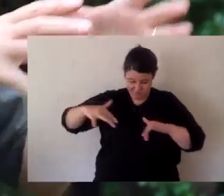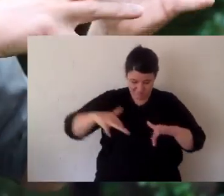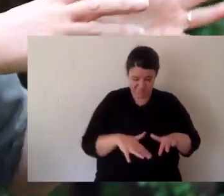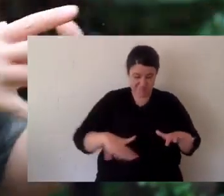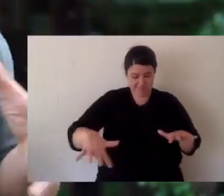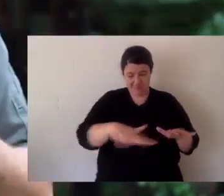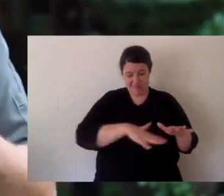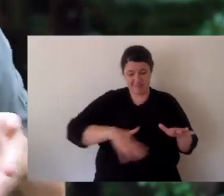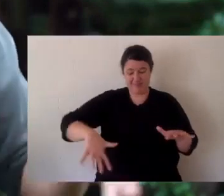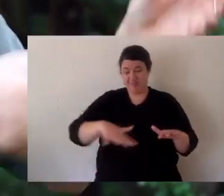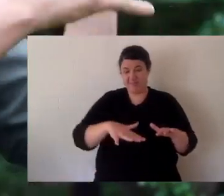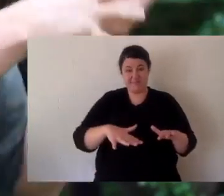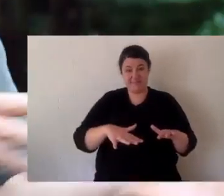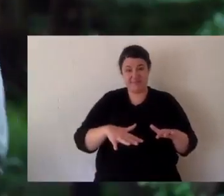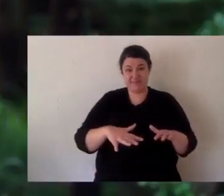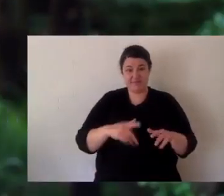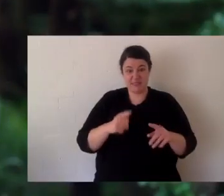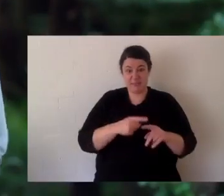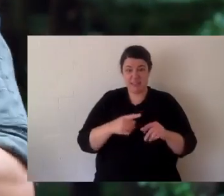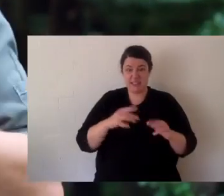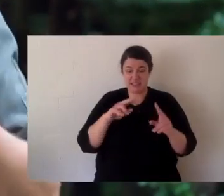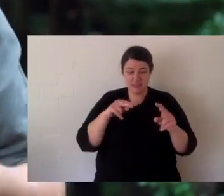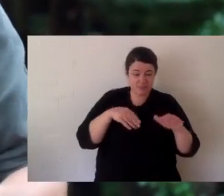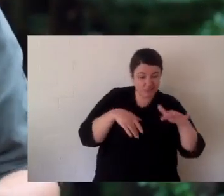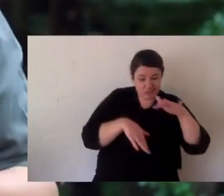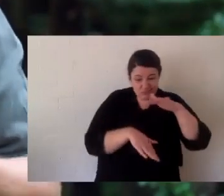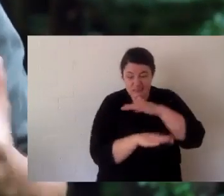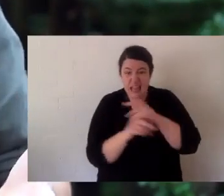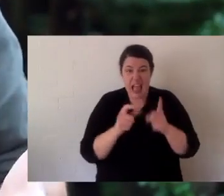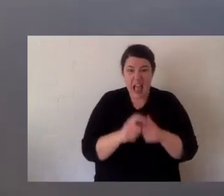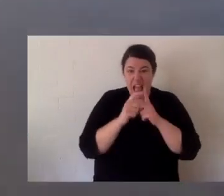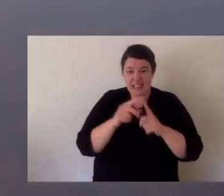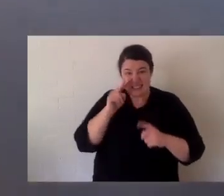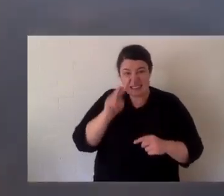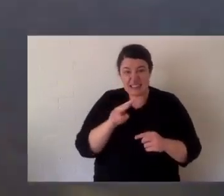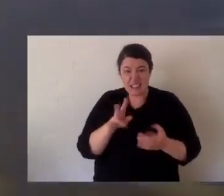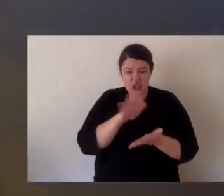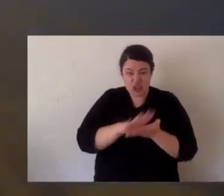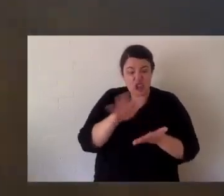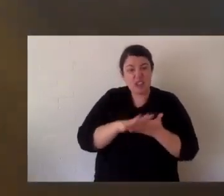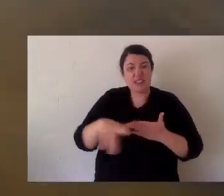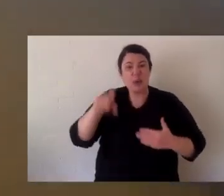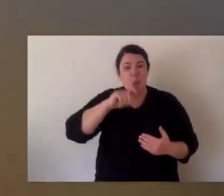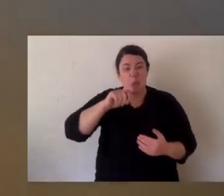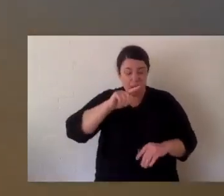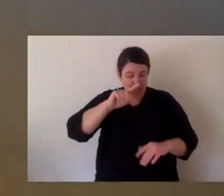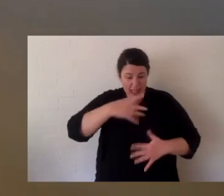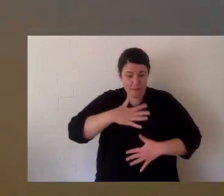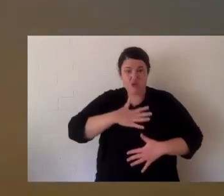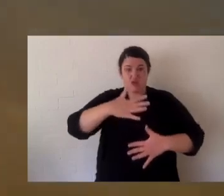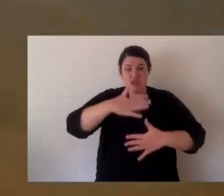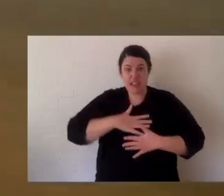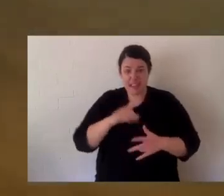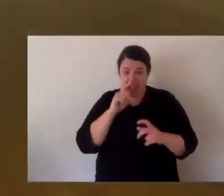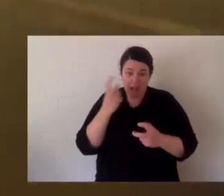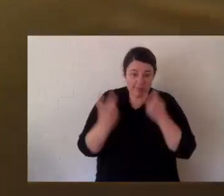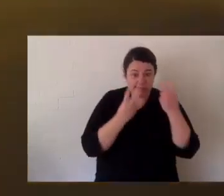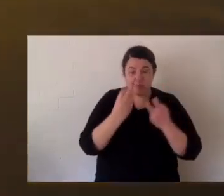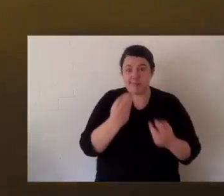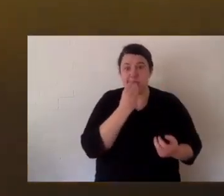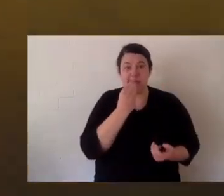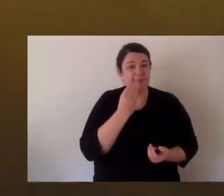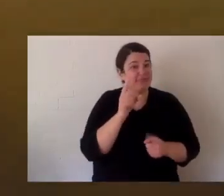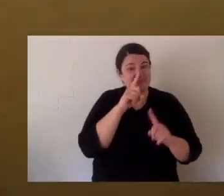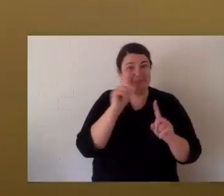it runs off a paddock and all the dirt comes with it and that dirt is called silt and that silt clogs up the waterways. The